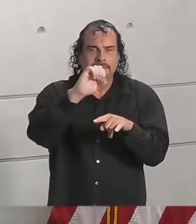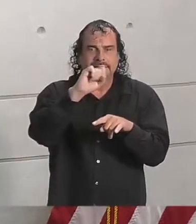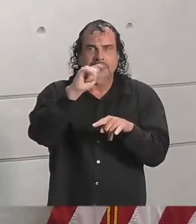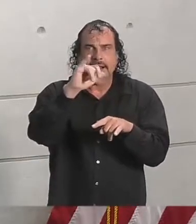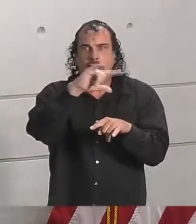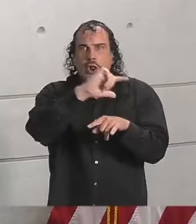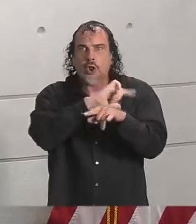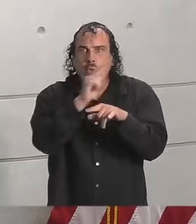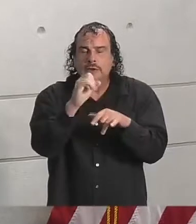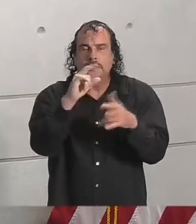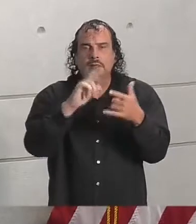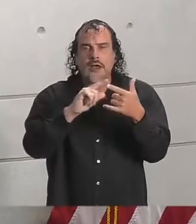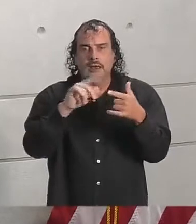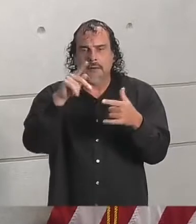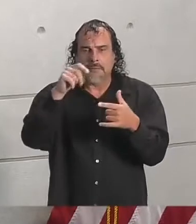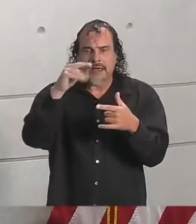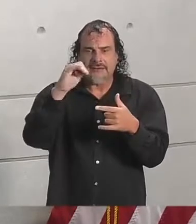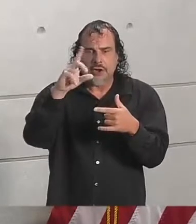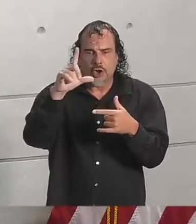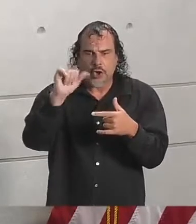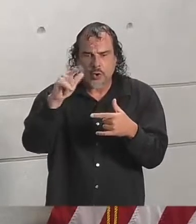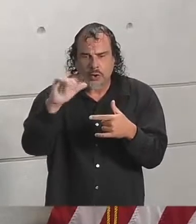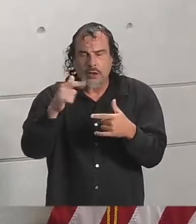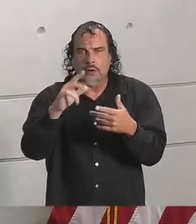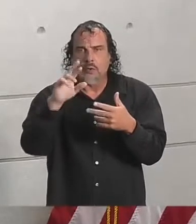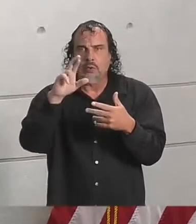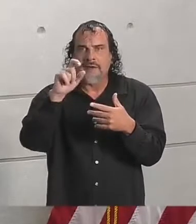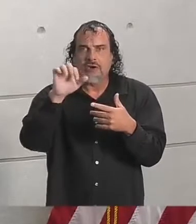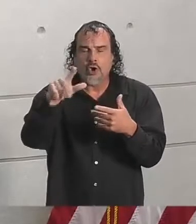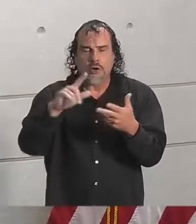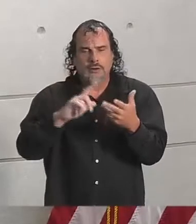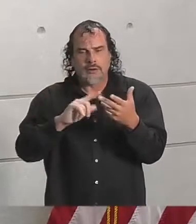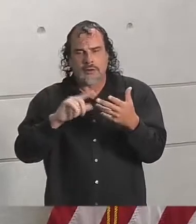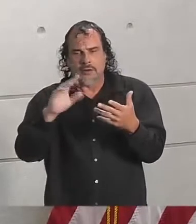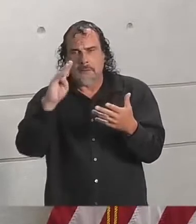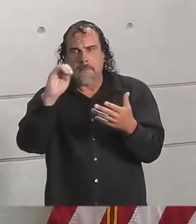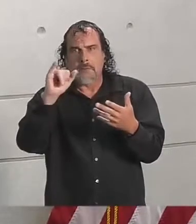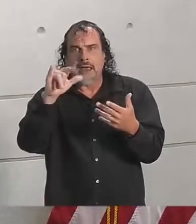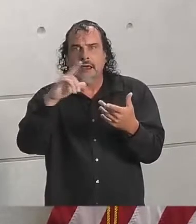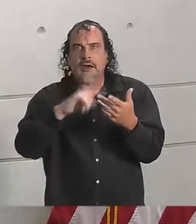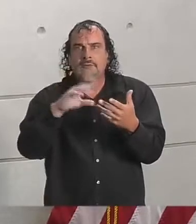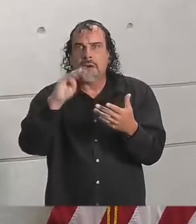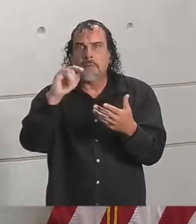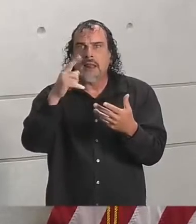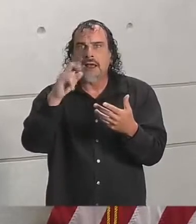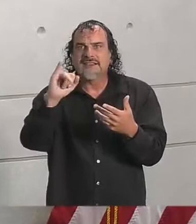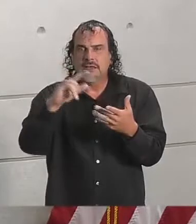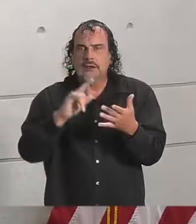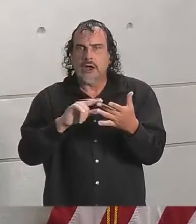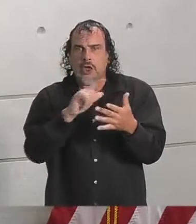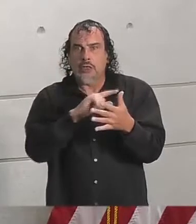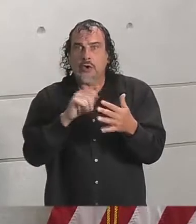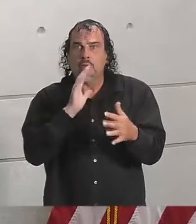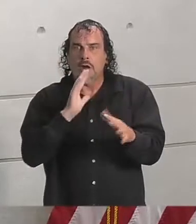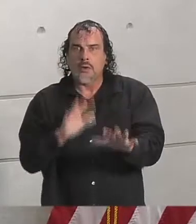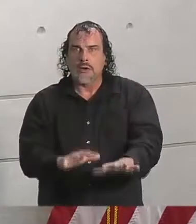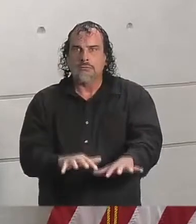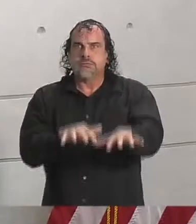the Pascagoula River. So if you live upriver, it is likely that we're going to see significant water